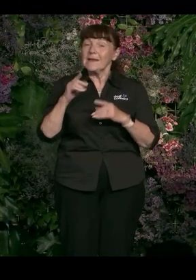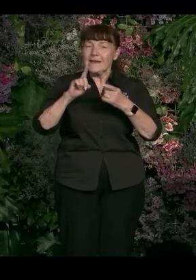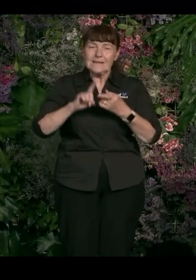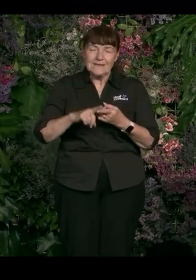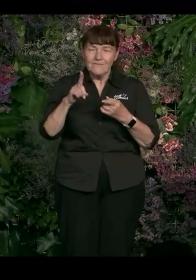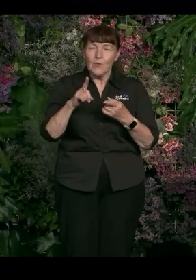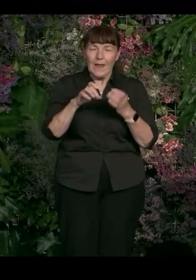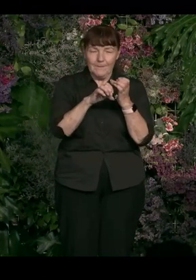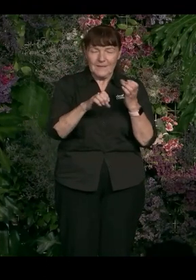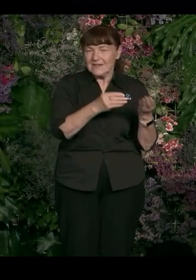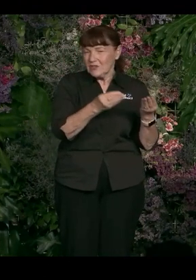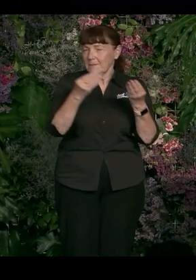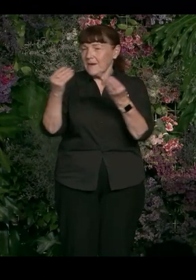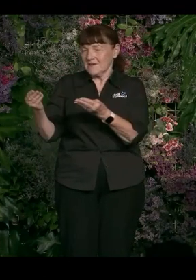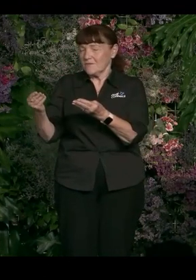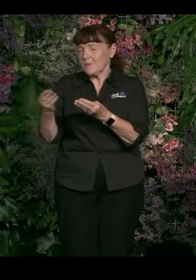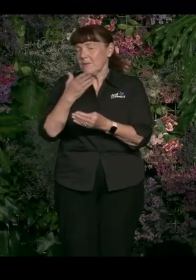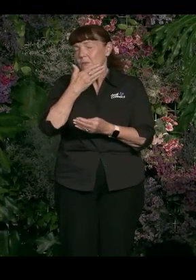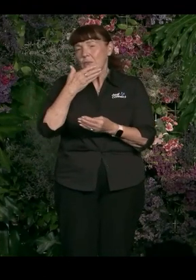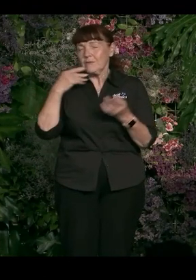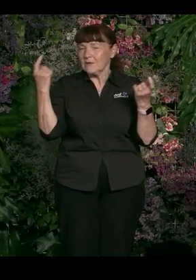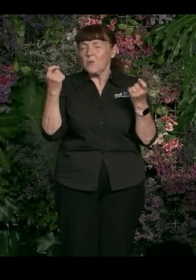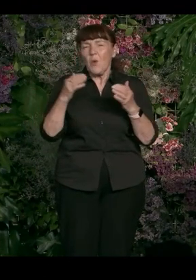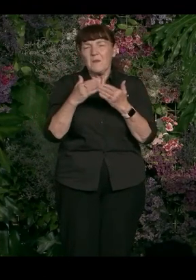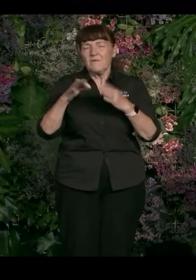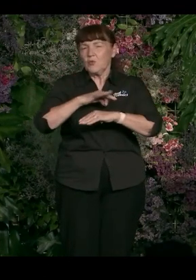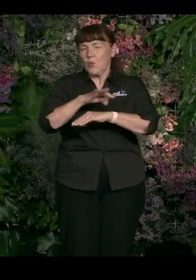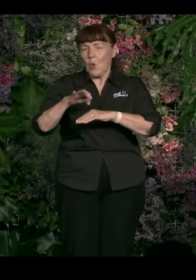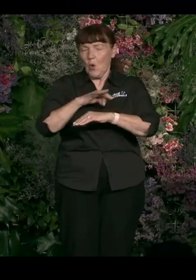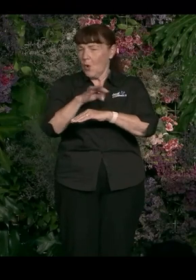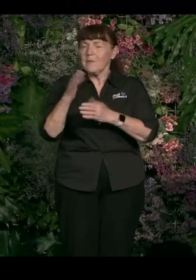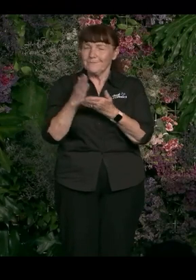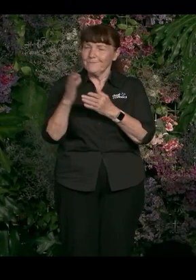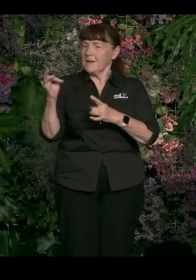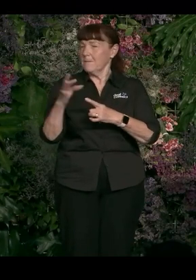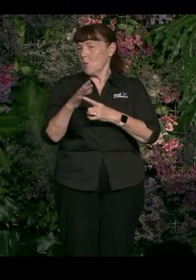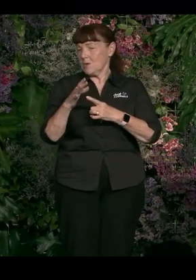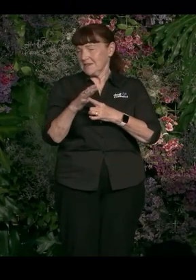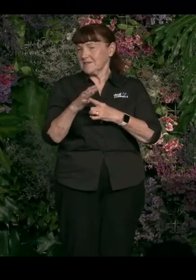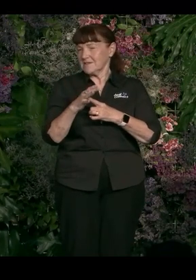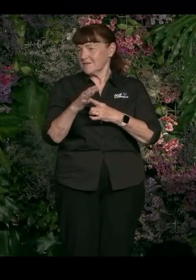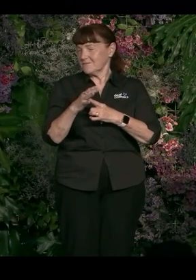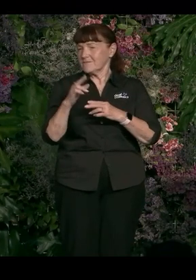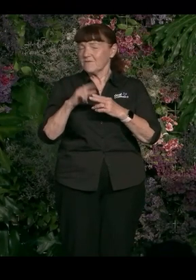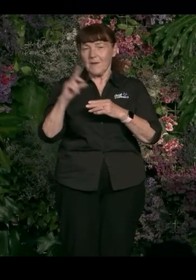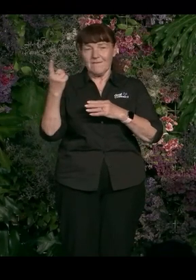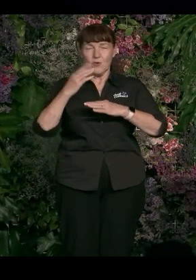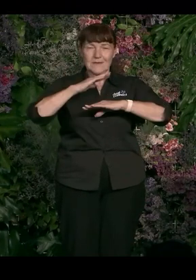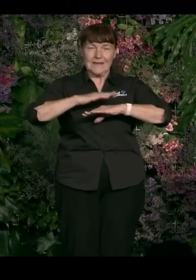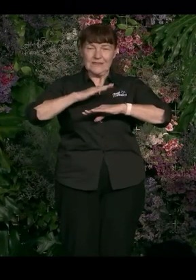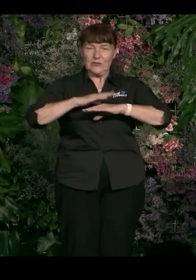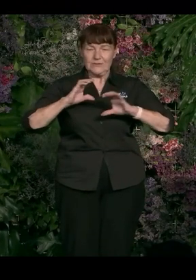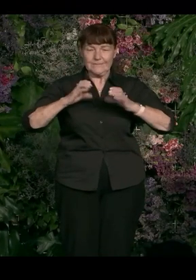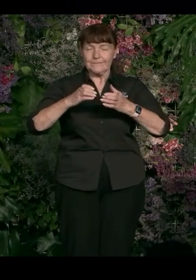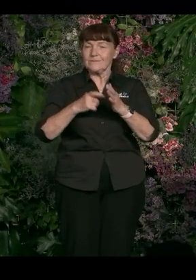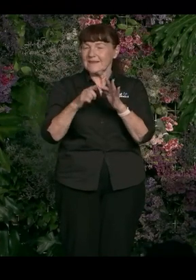around for that because it's going to be a beautiful ceremony. won't go for too long but it's very important from our First Nations team. So,